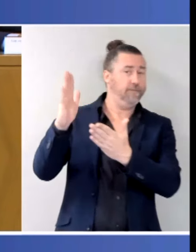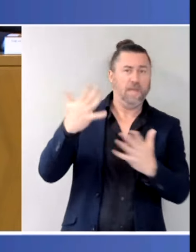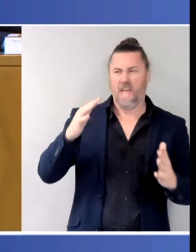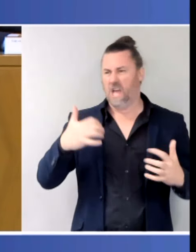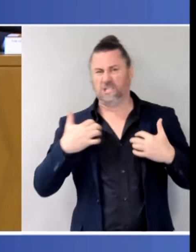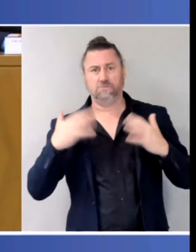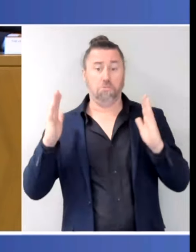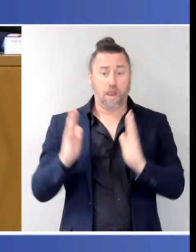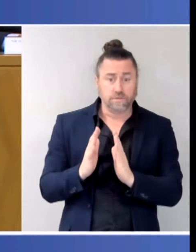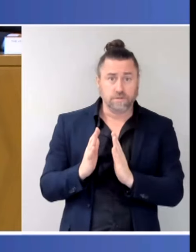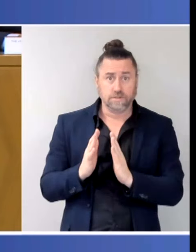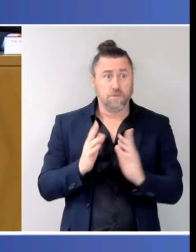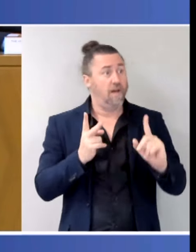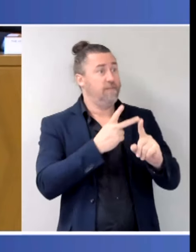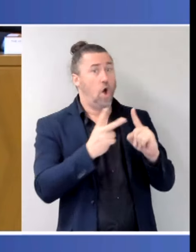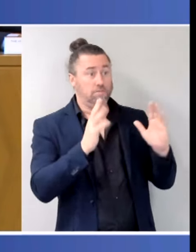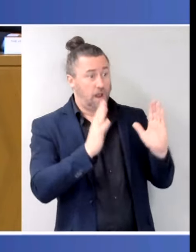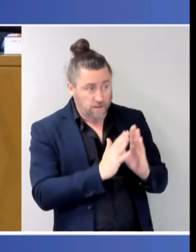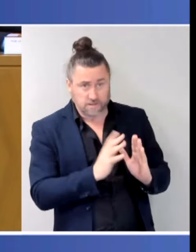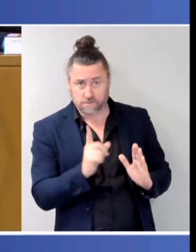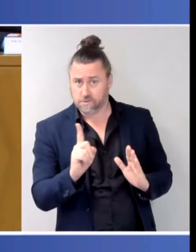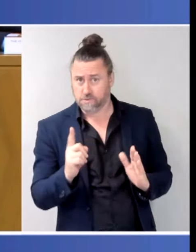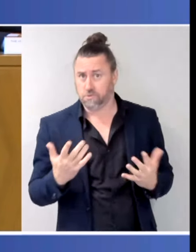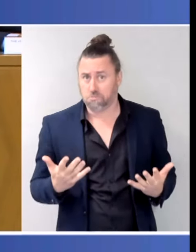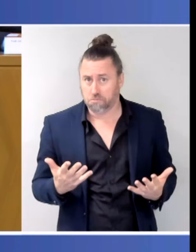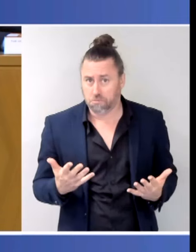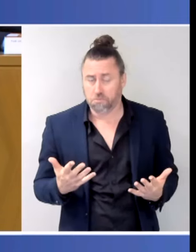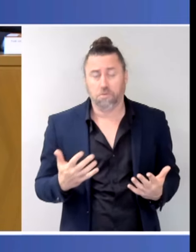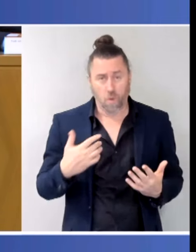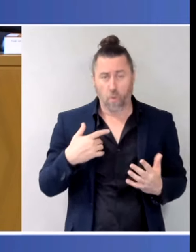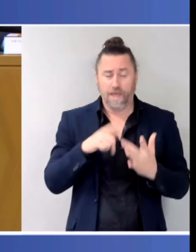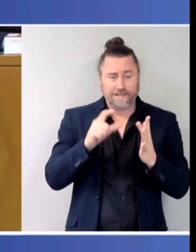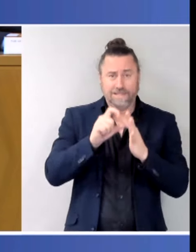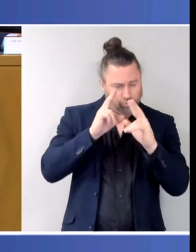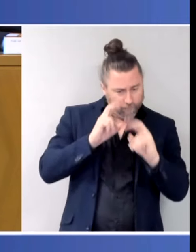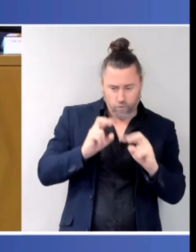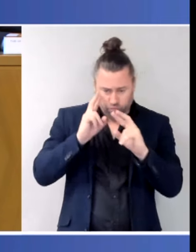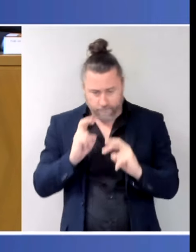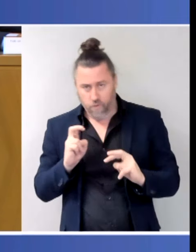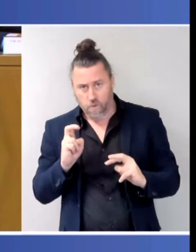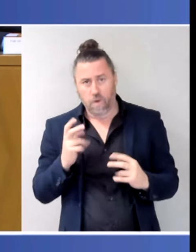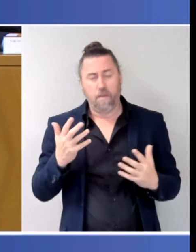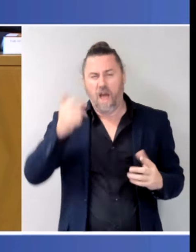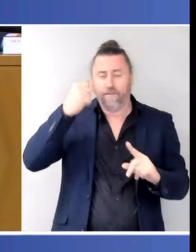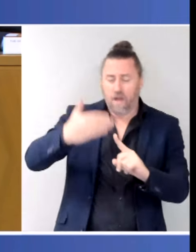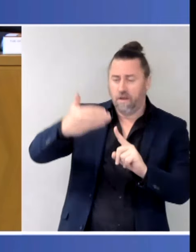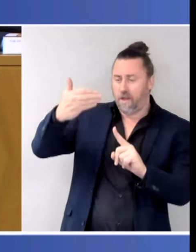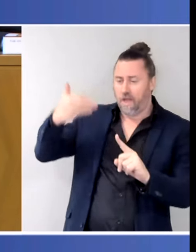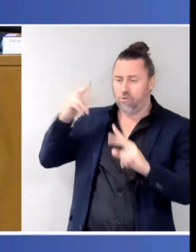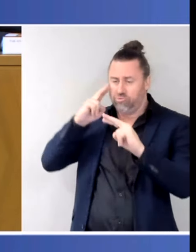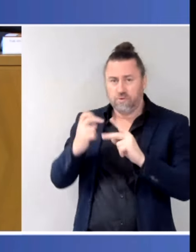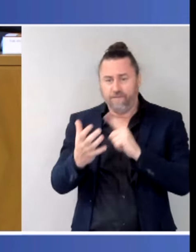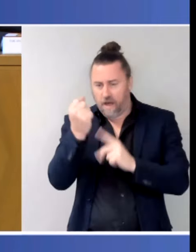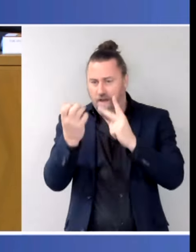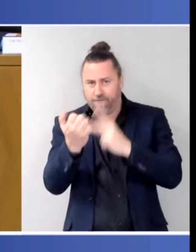have been identified in the rapid review but have been identified before as well and they are issues that